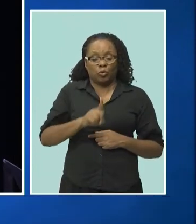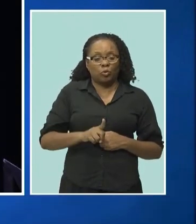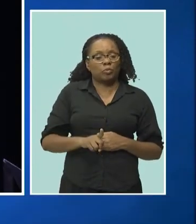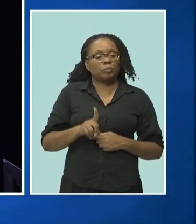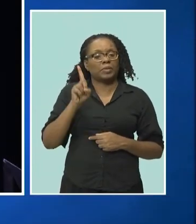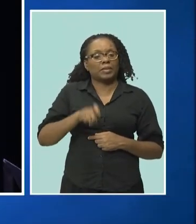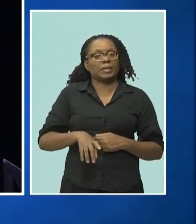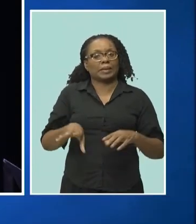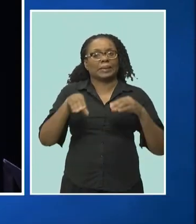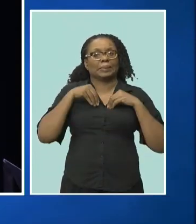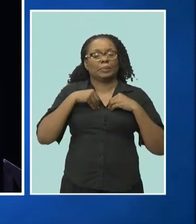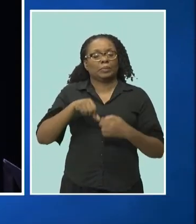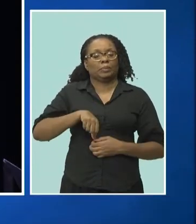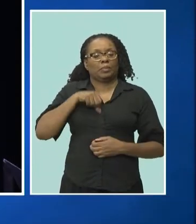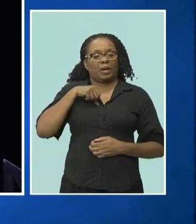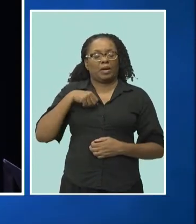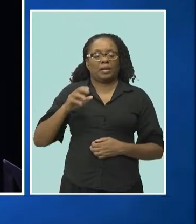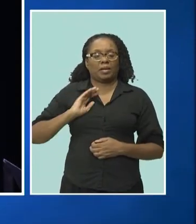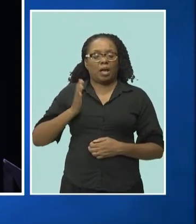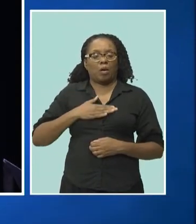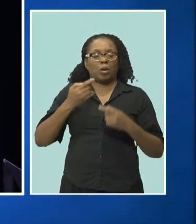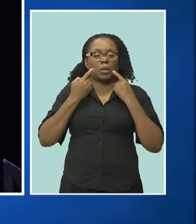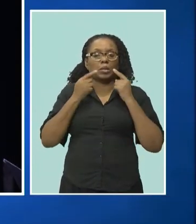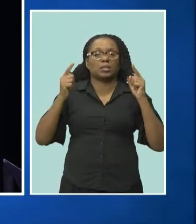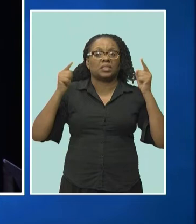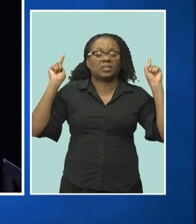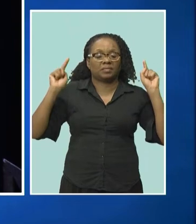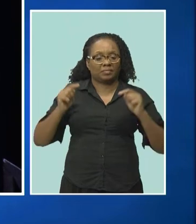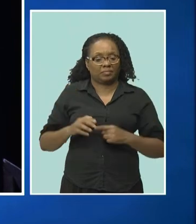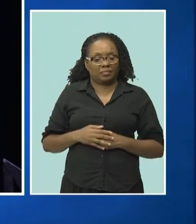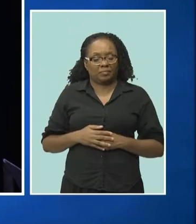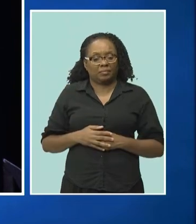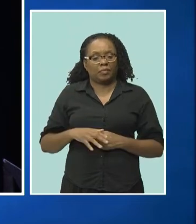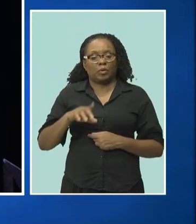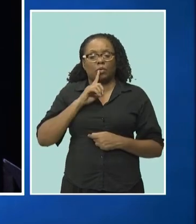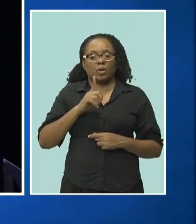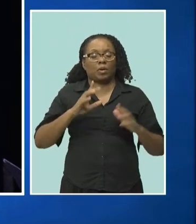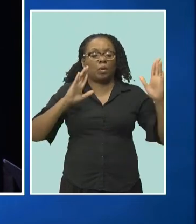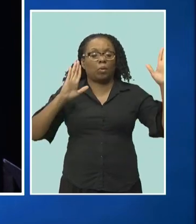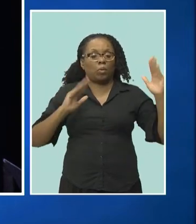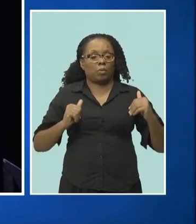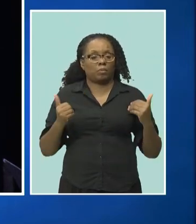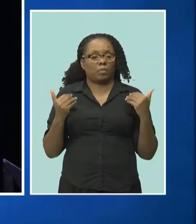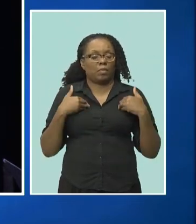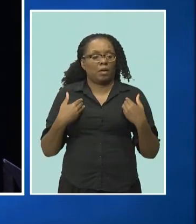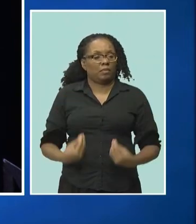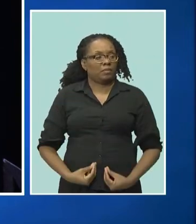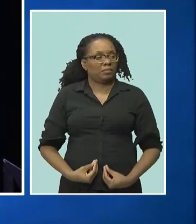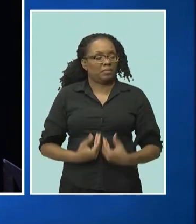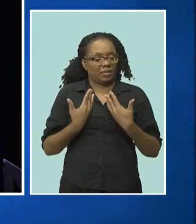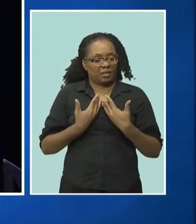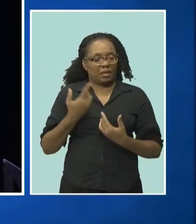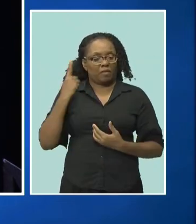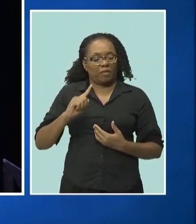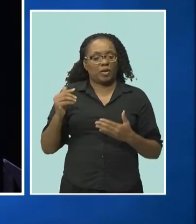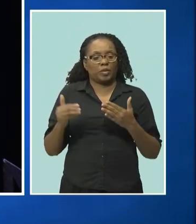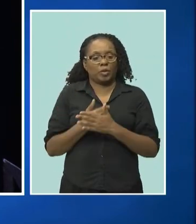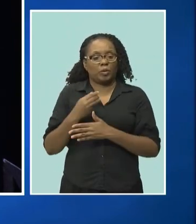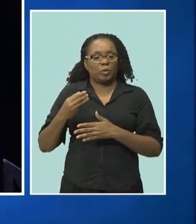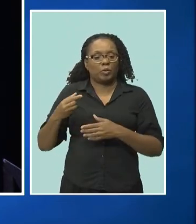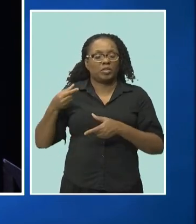pride in our achievements and hope that it might provide inspiration to a new generation